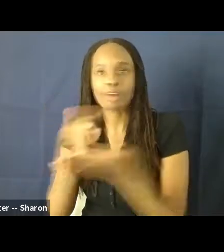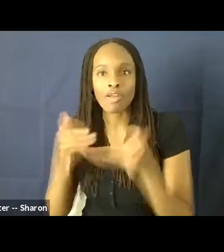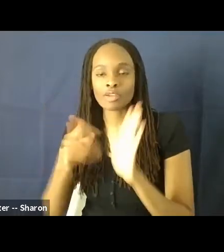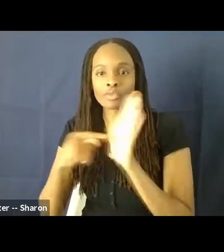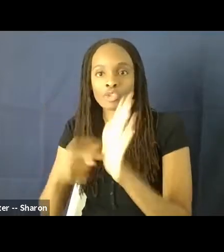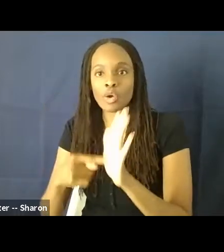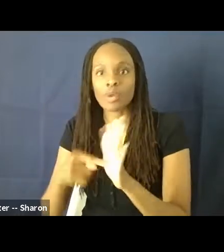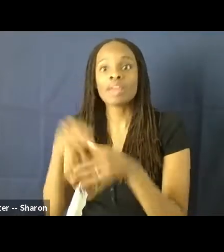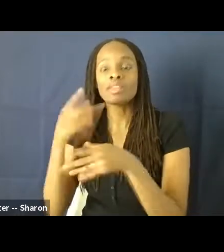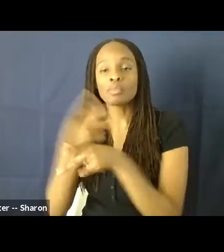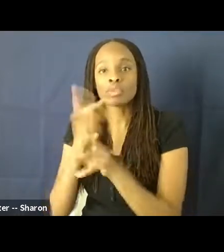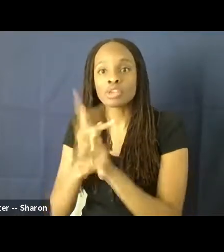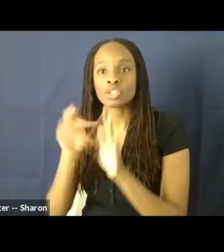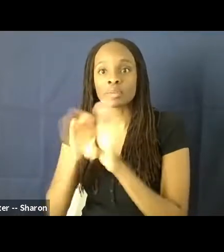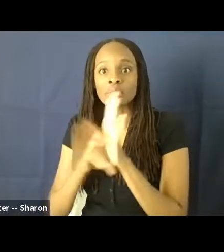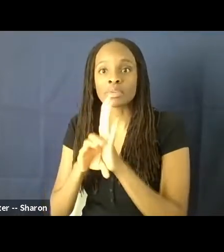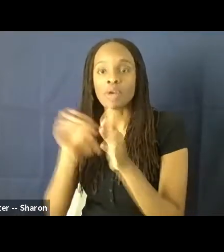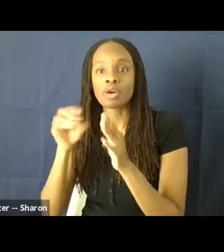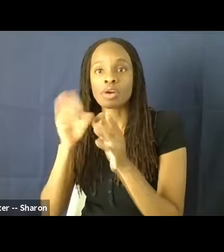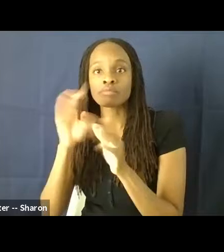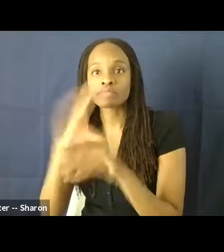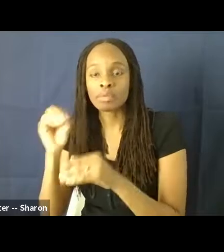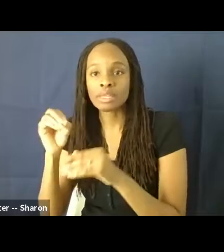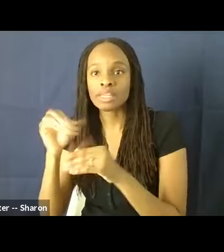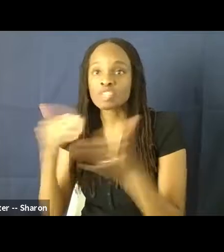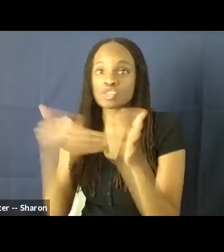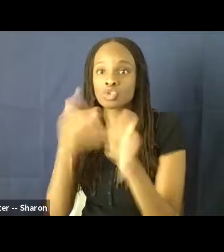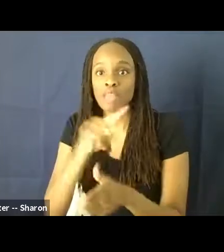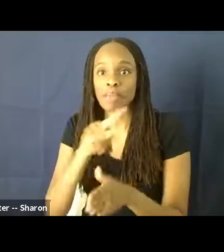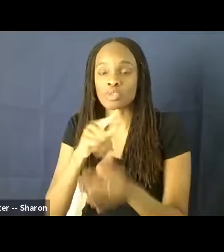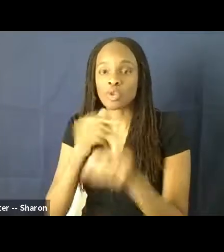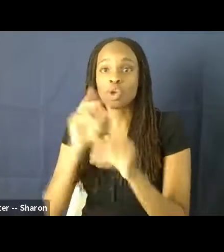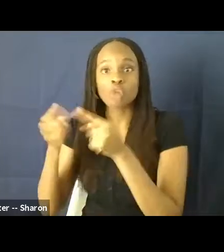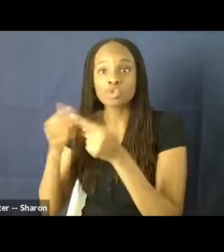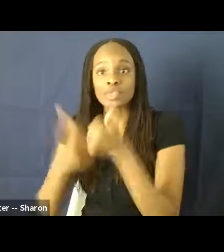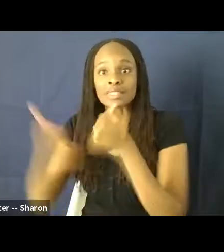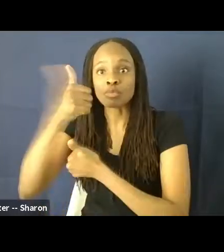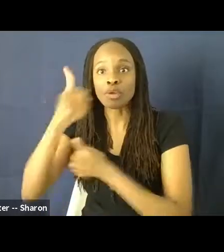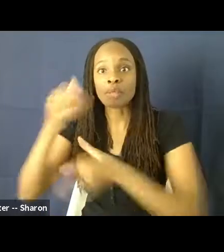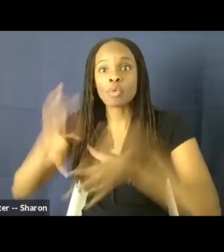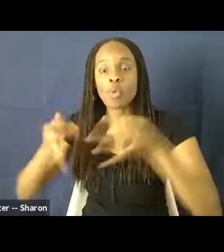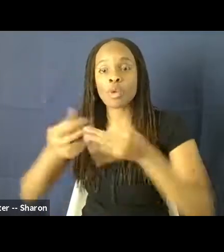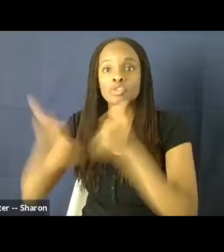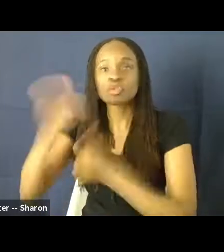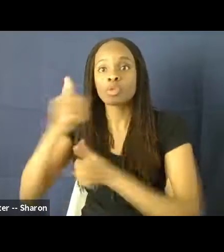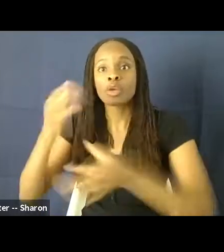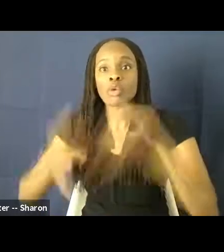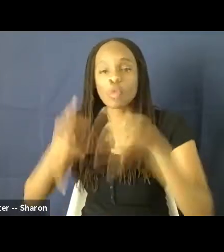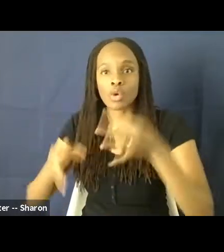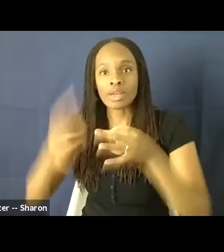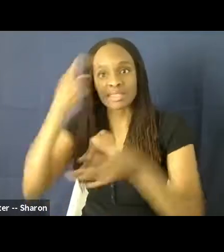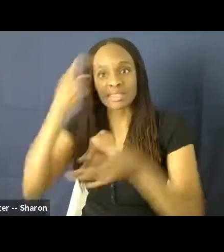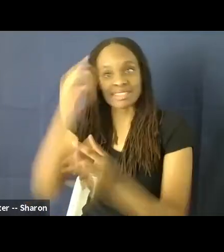company Gelling sues them and it goes all the way to the Supreme Court. And the Supreme Court decides that racial representation is no longer